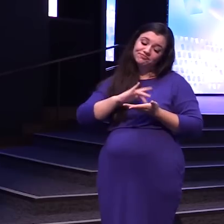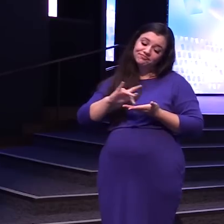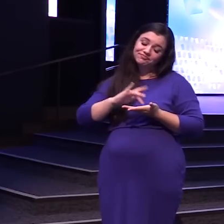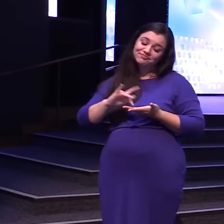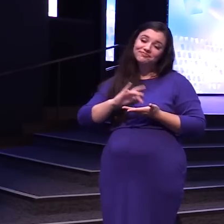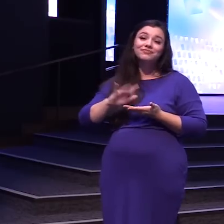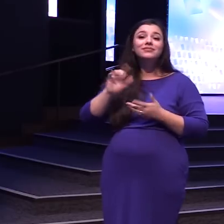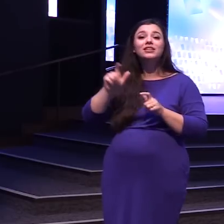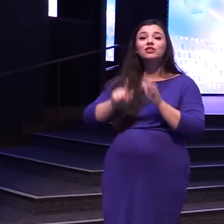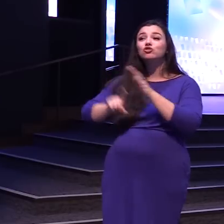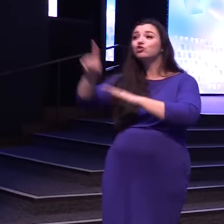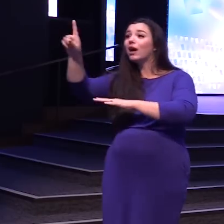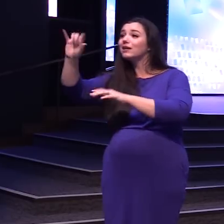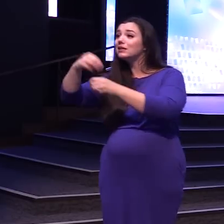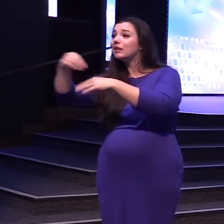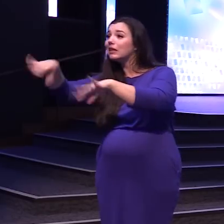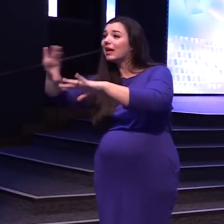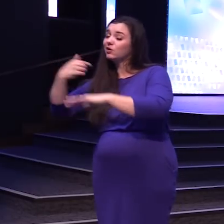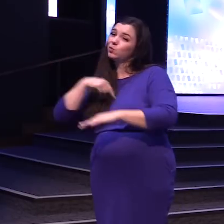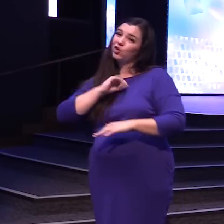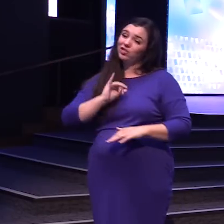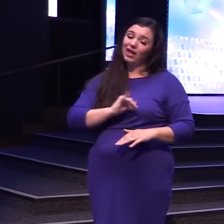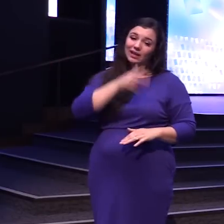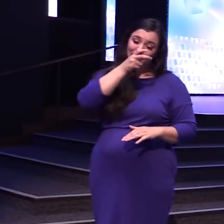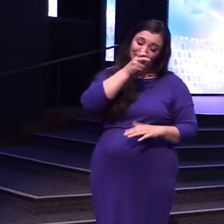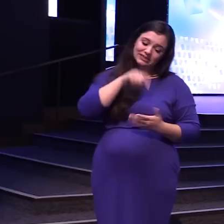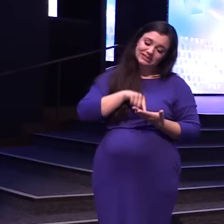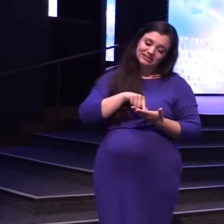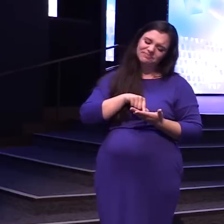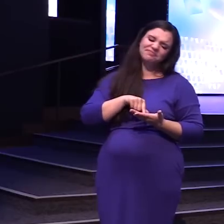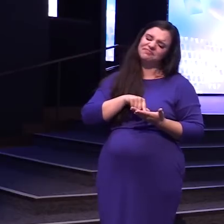land We're like grasshoppers Unfollow